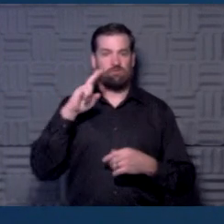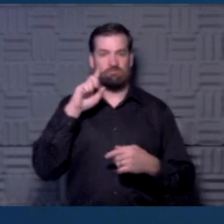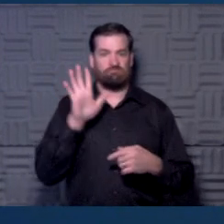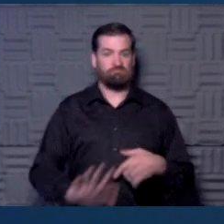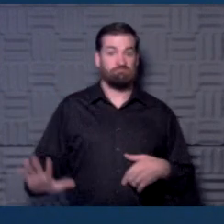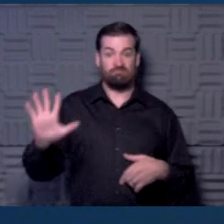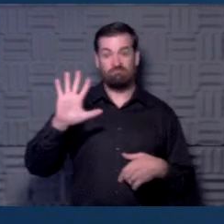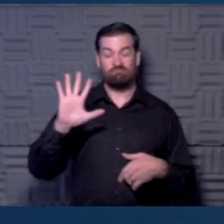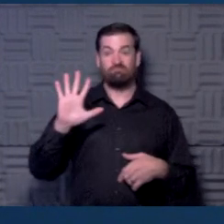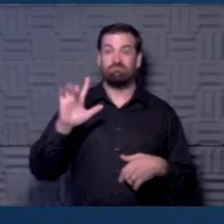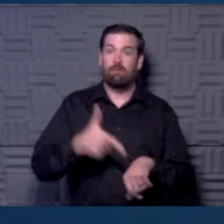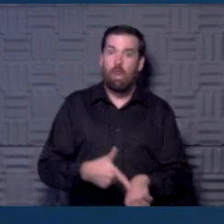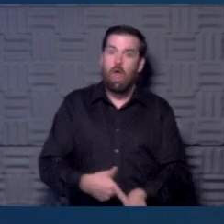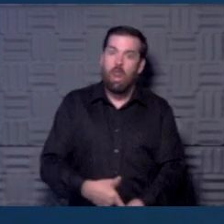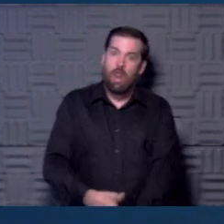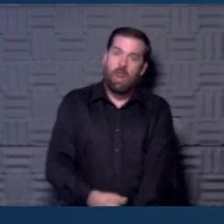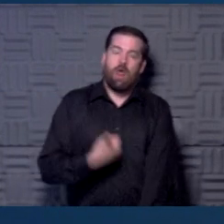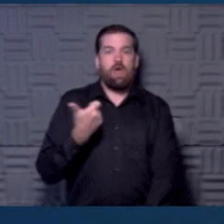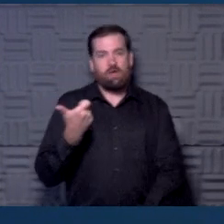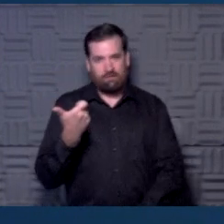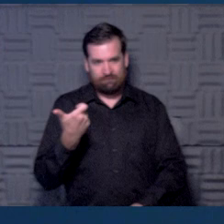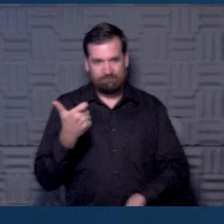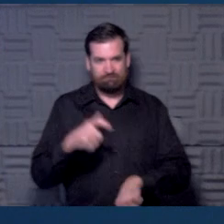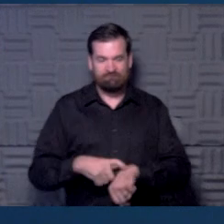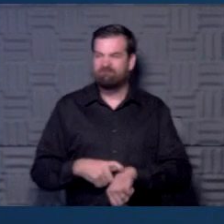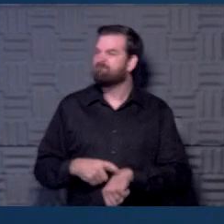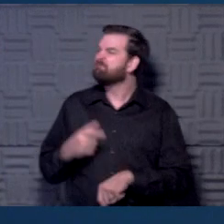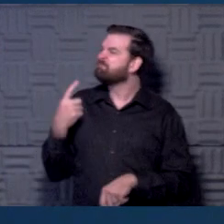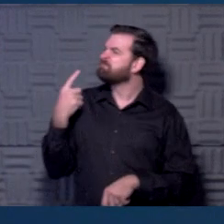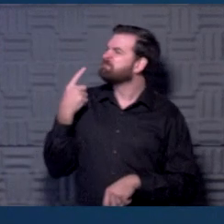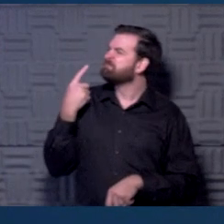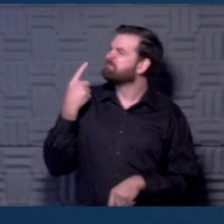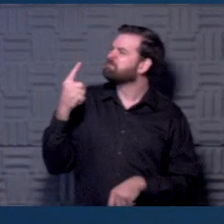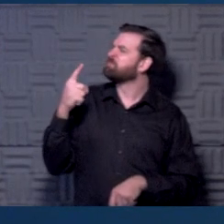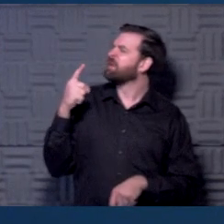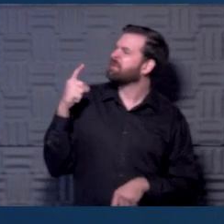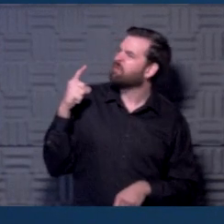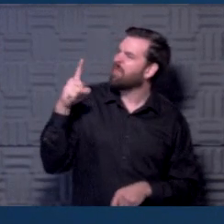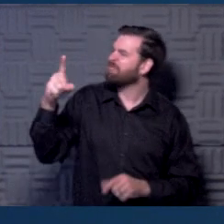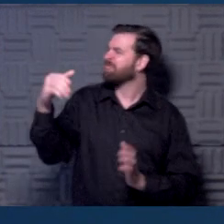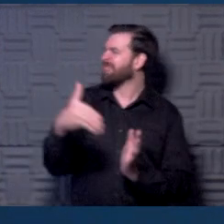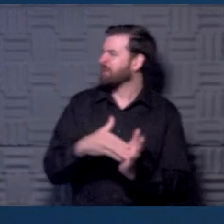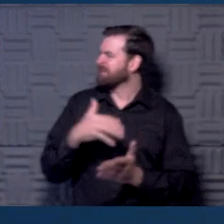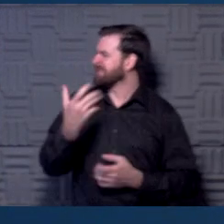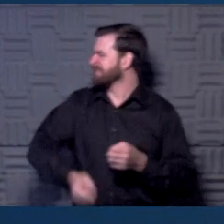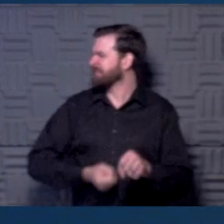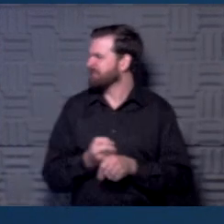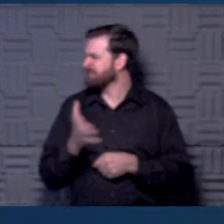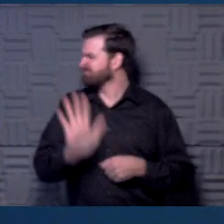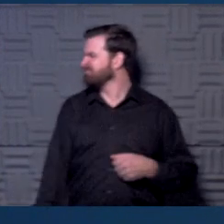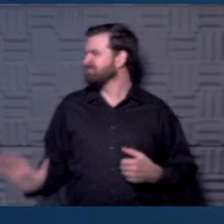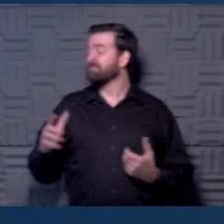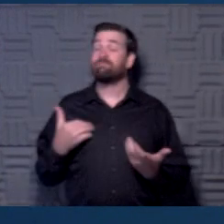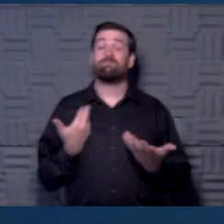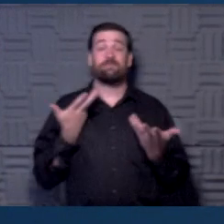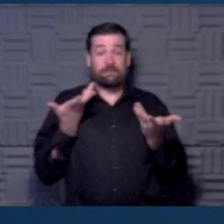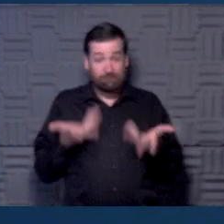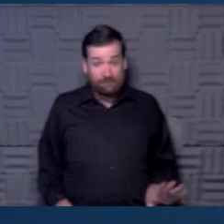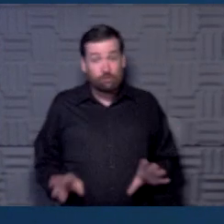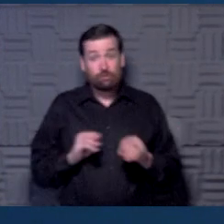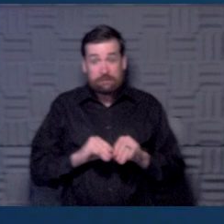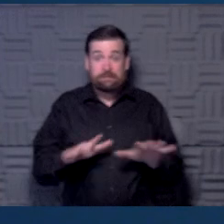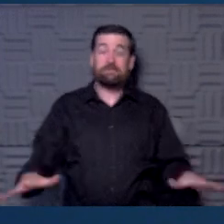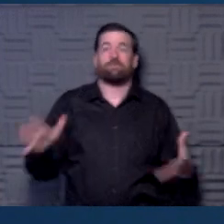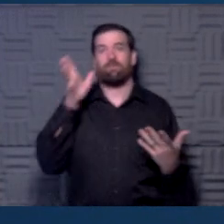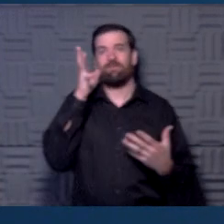approximately a very long time. A I think it may have been a couple. After pandemic, it will